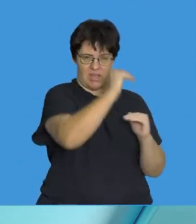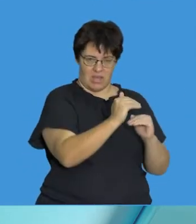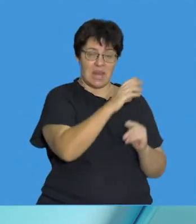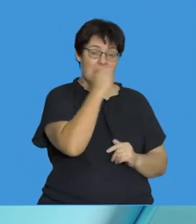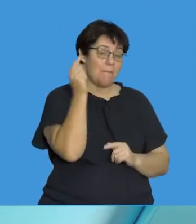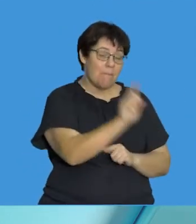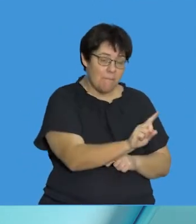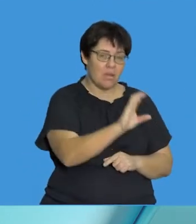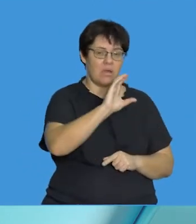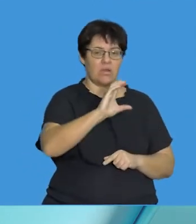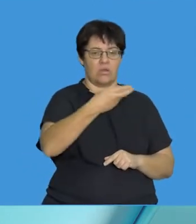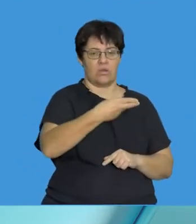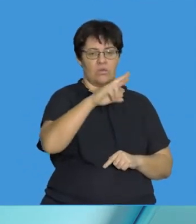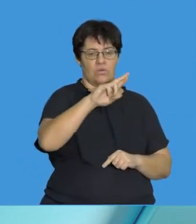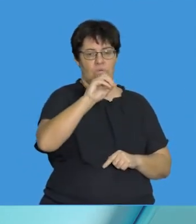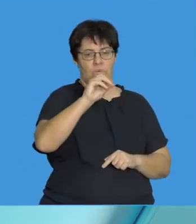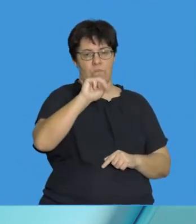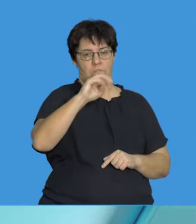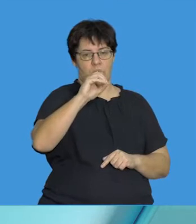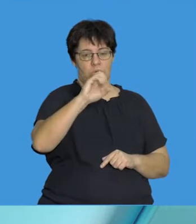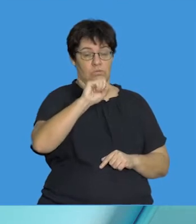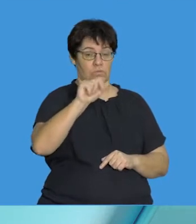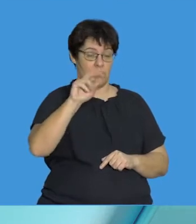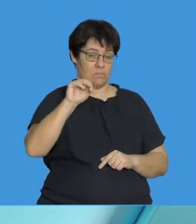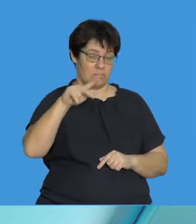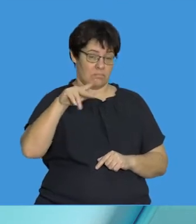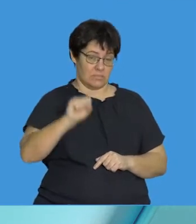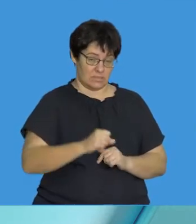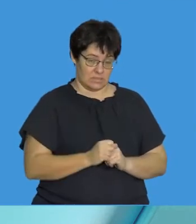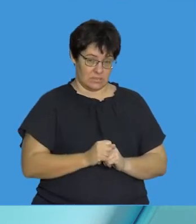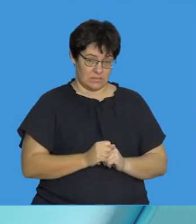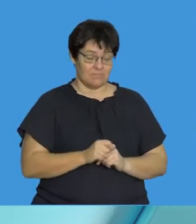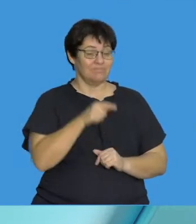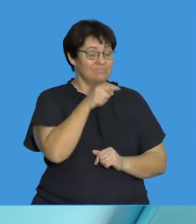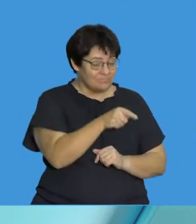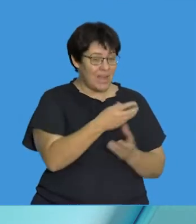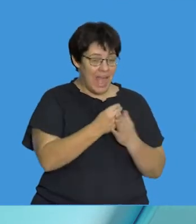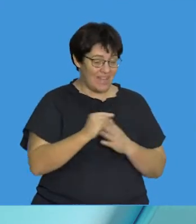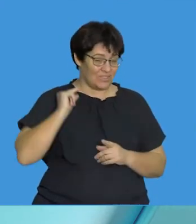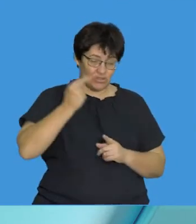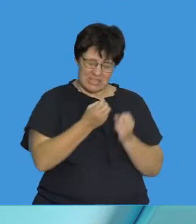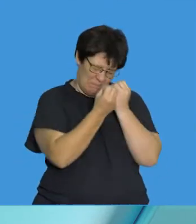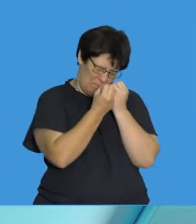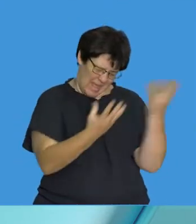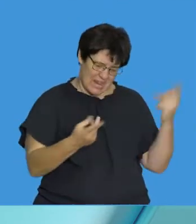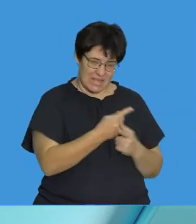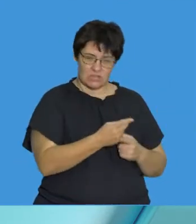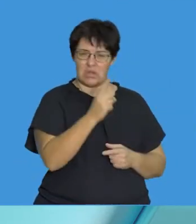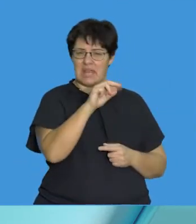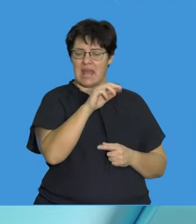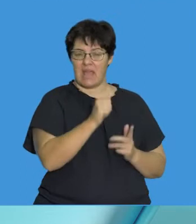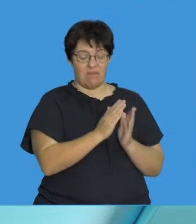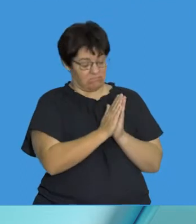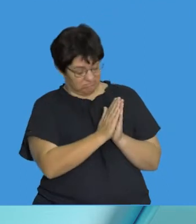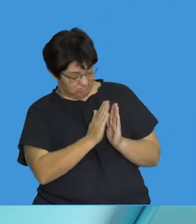called chromosomes. We also know that a chromosome consists of many genes. So, on the DNA, we have